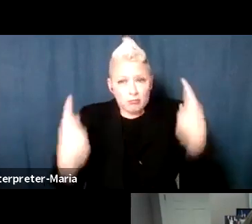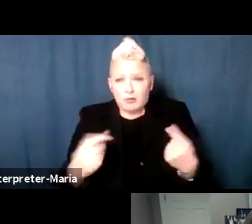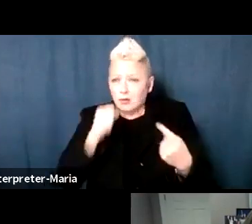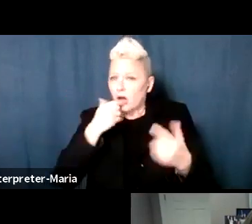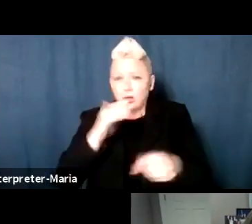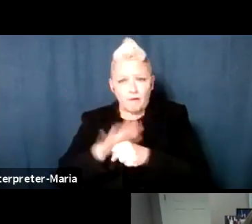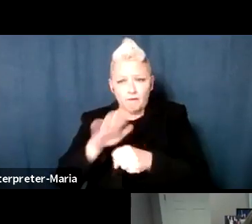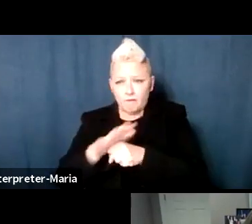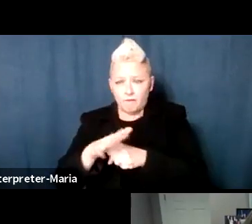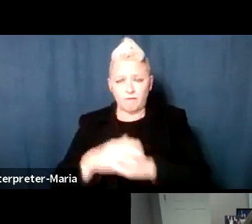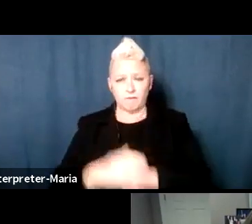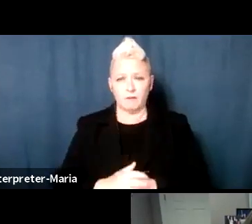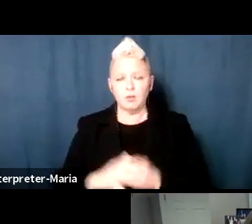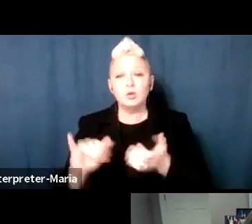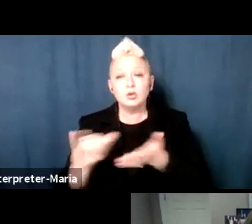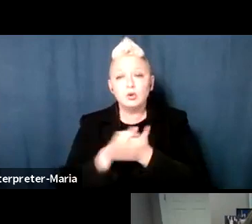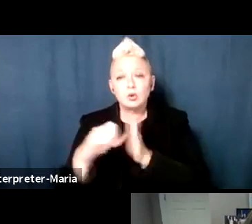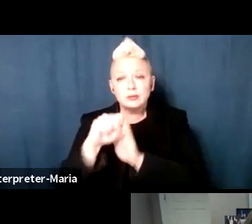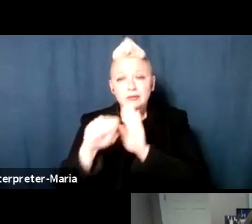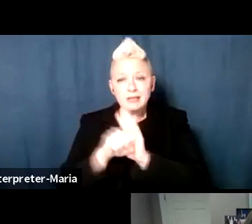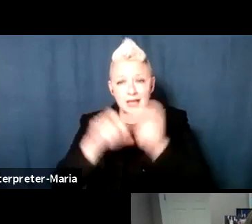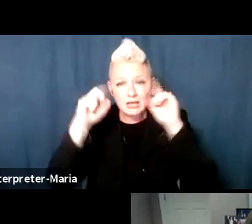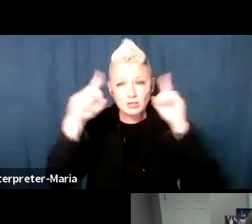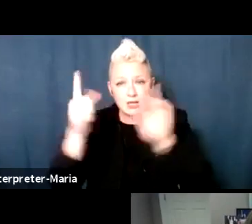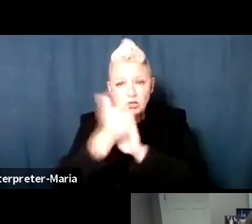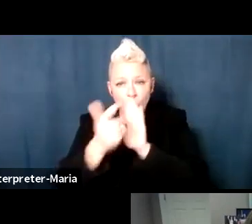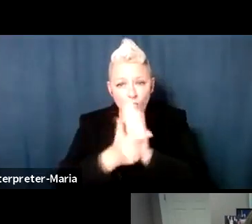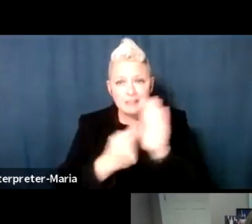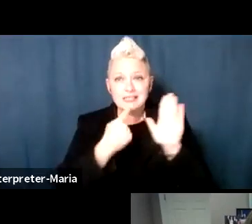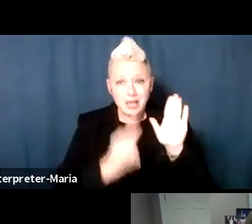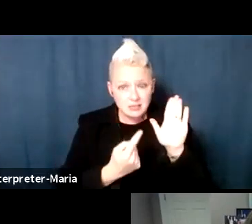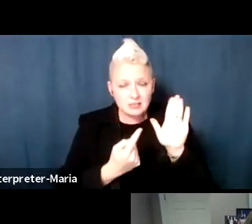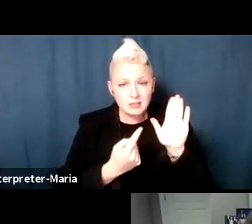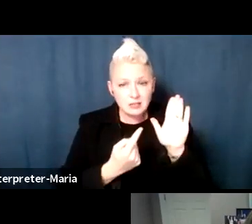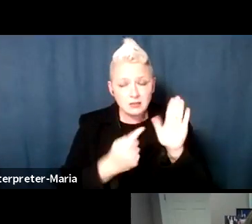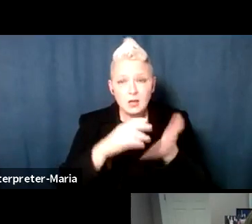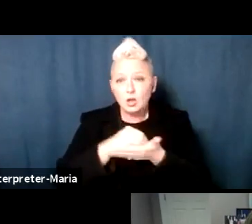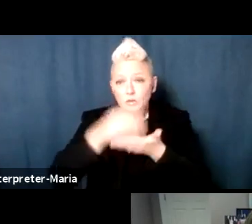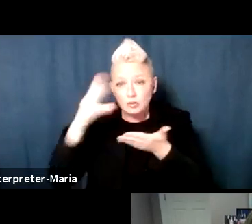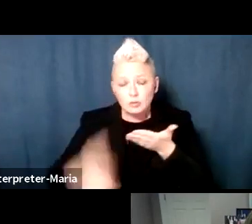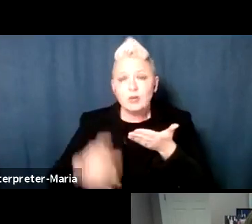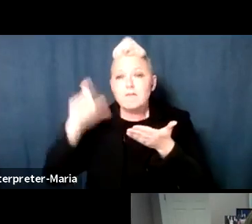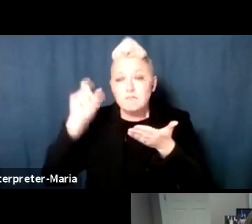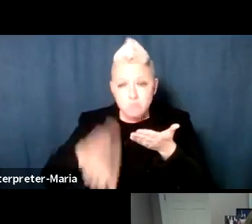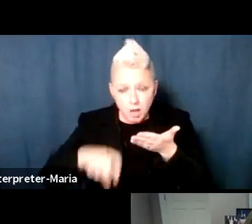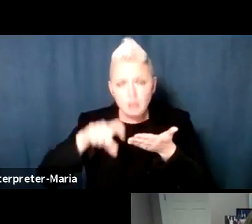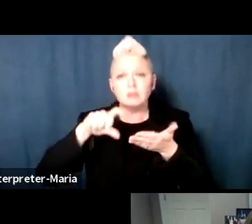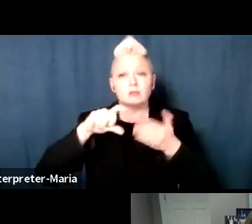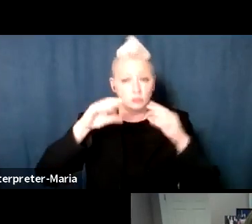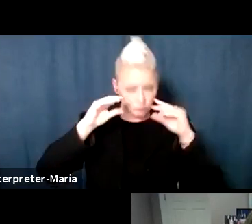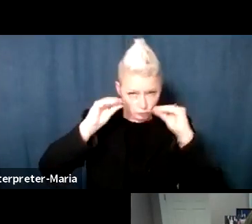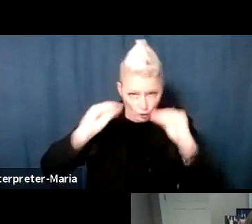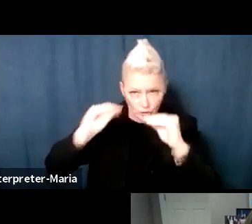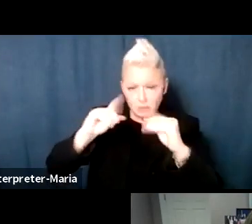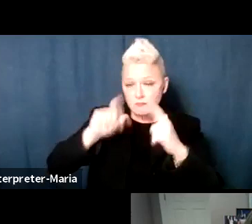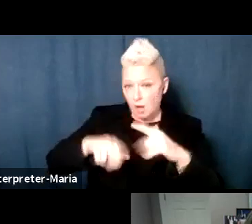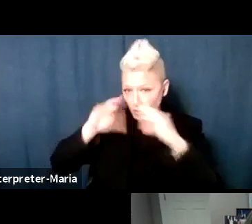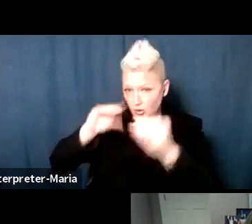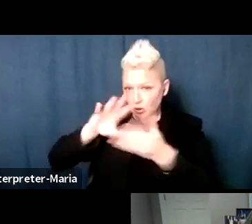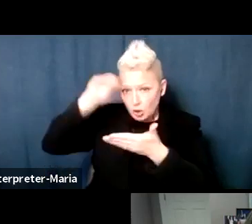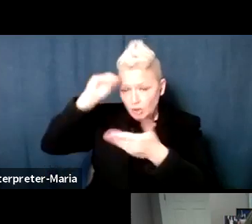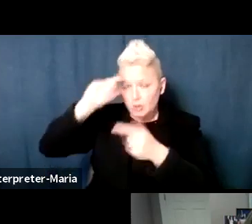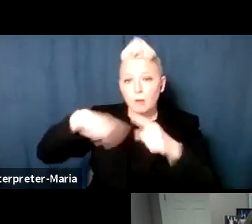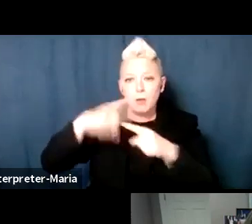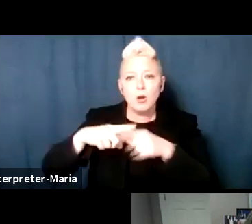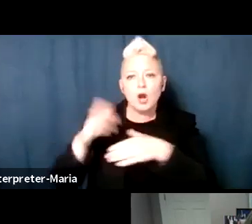You know, the New York State Education law specifically says that students must be taught about our shared